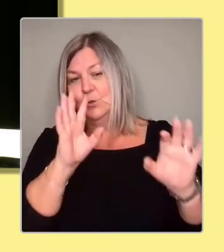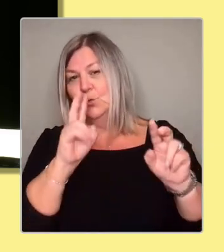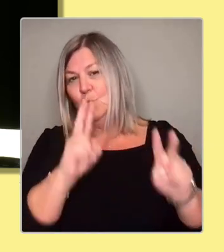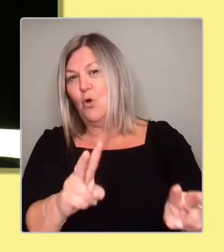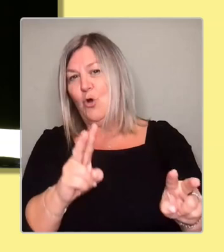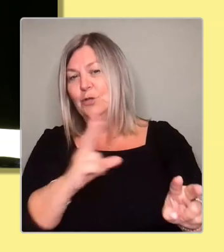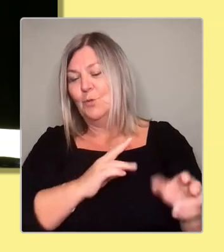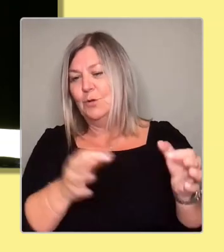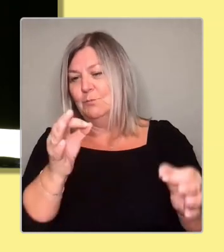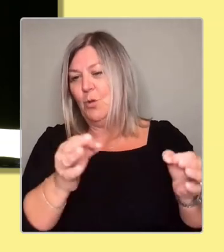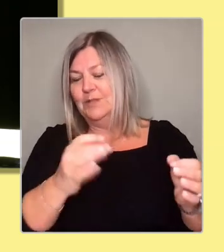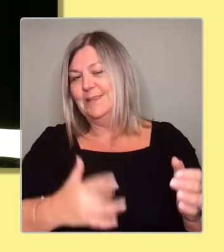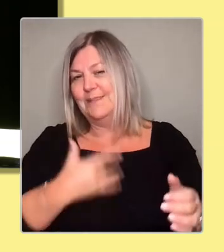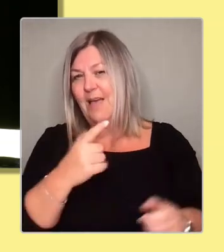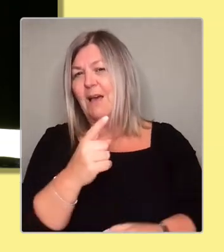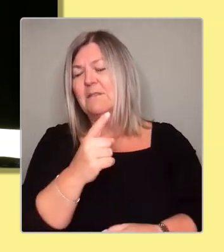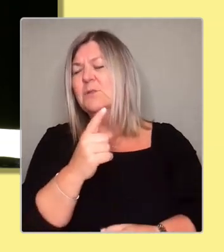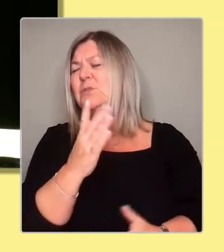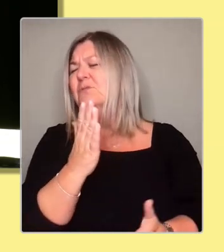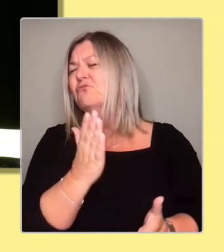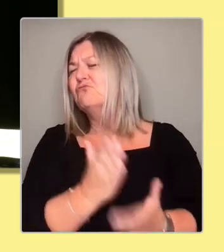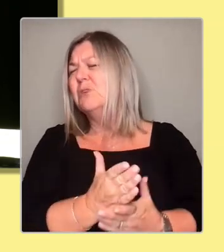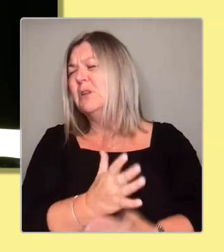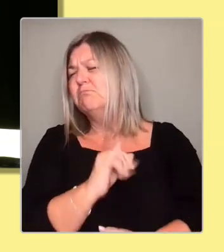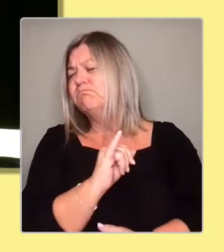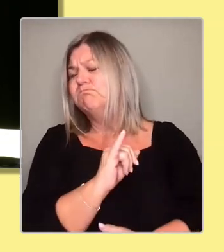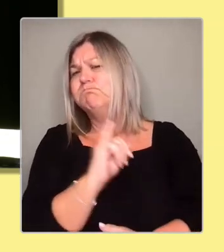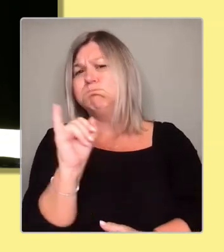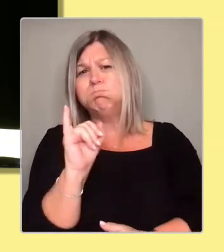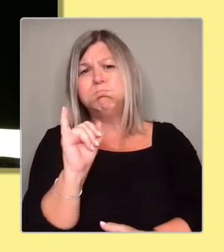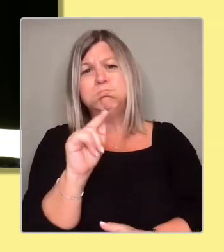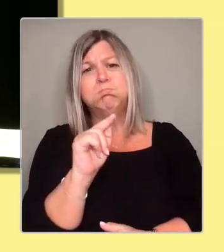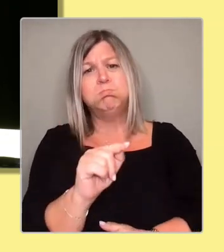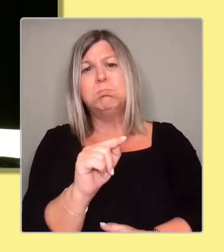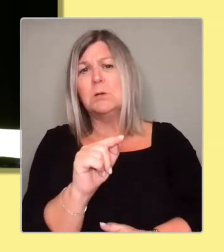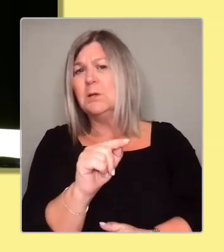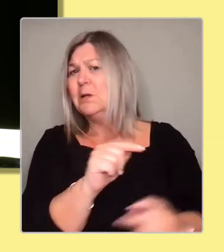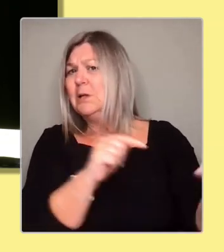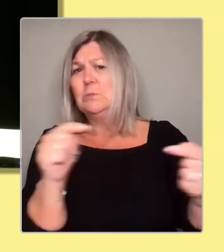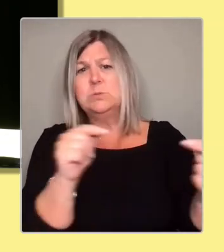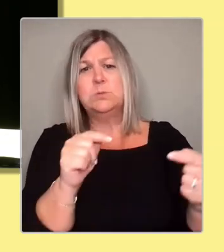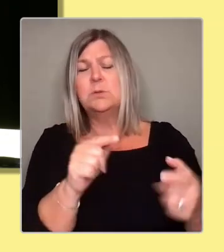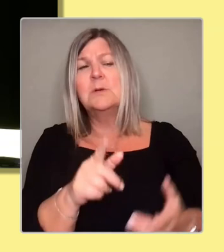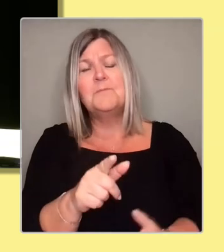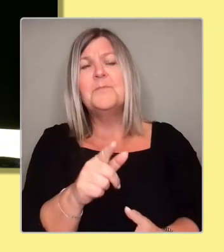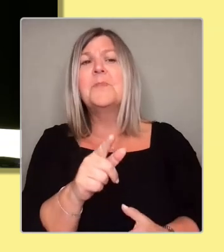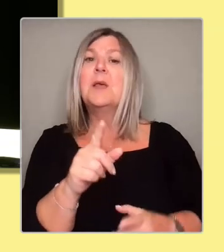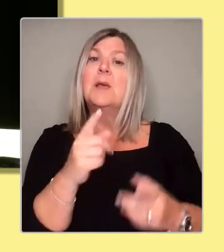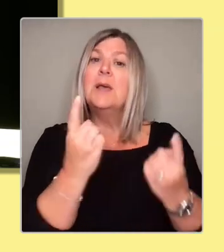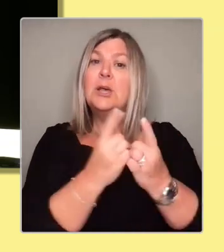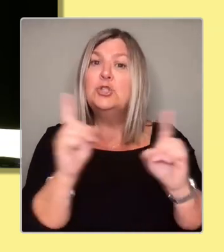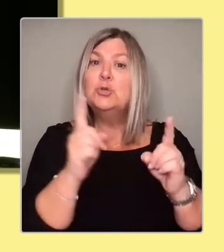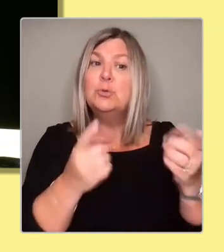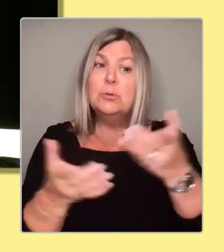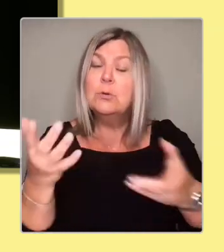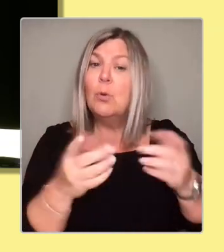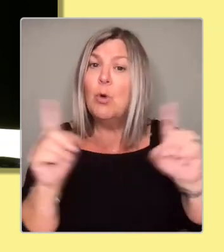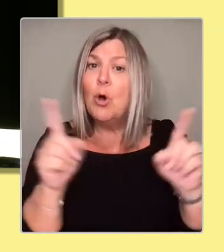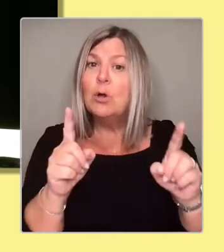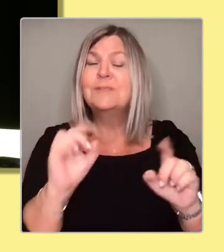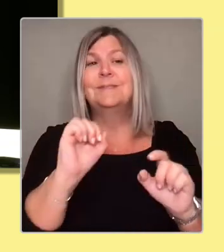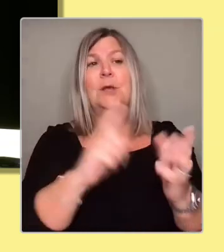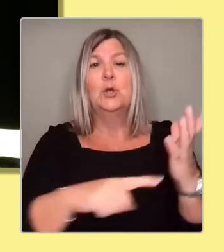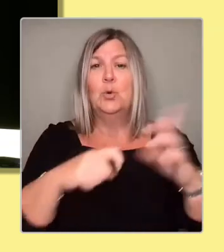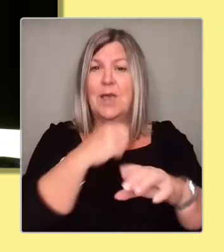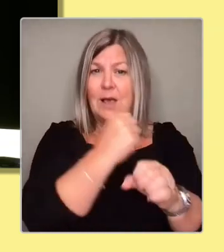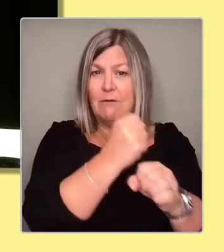dispiriting exchange. It was on the issue of the UK government with their small boats, the new law that they're going to